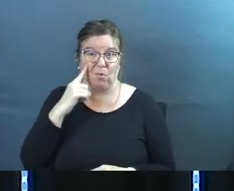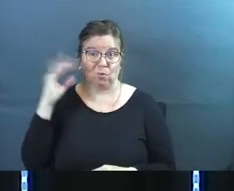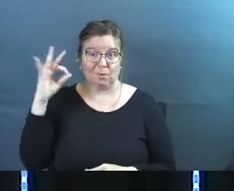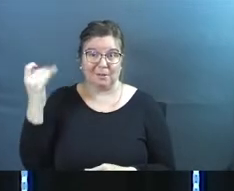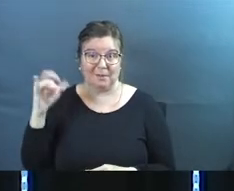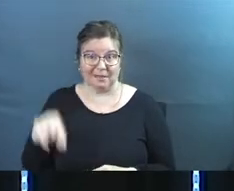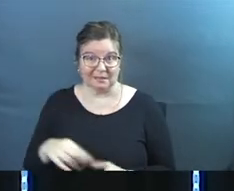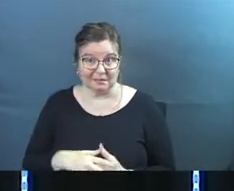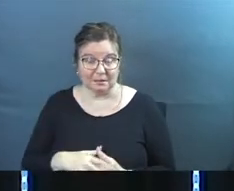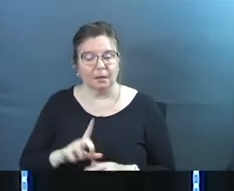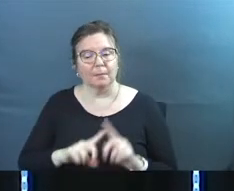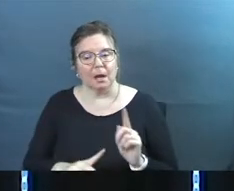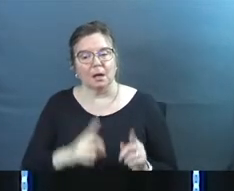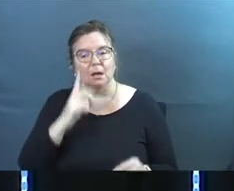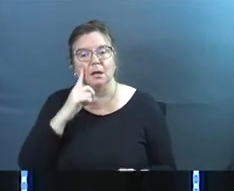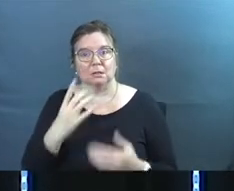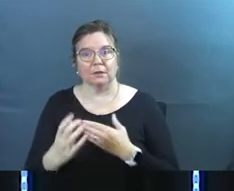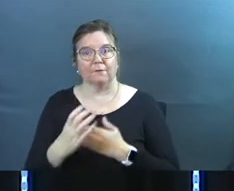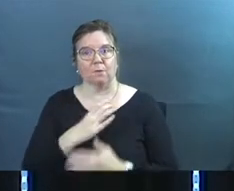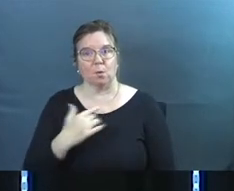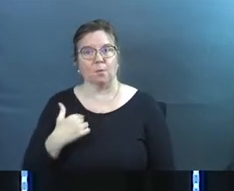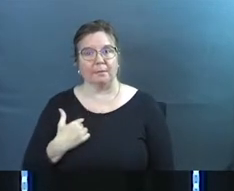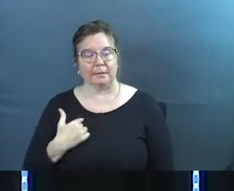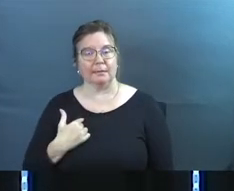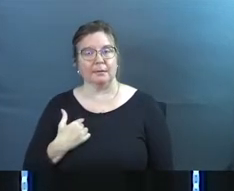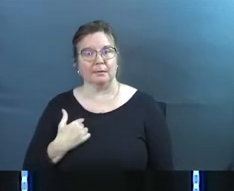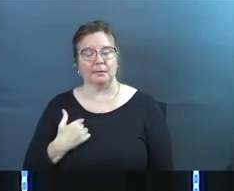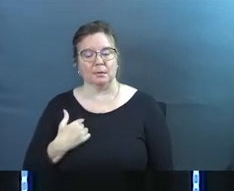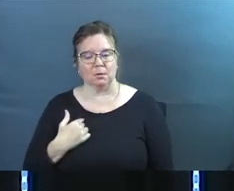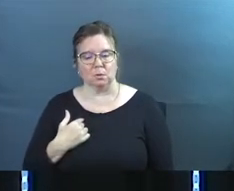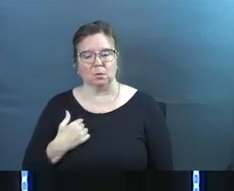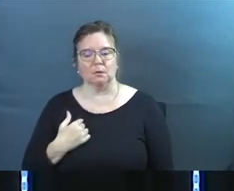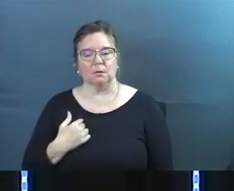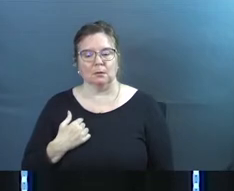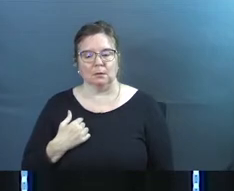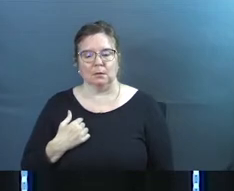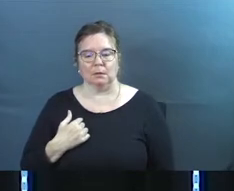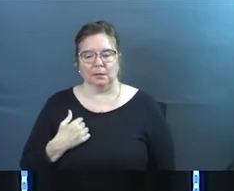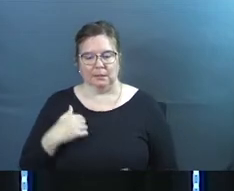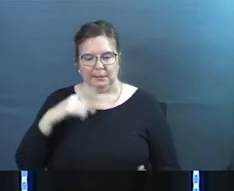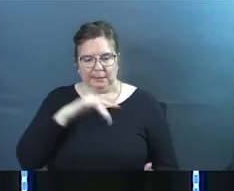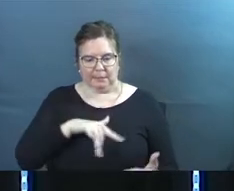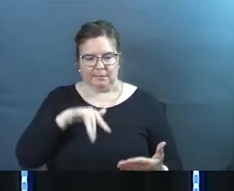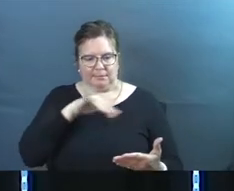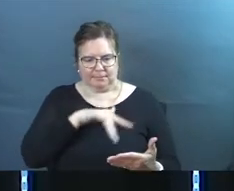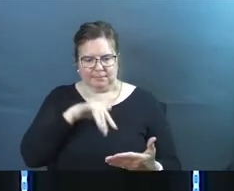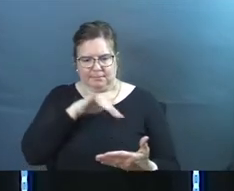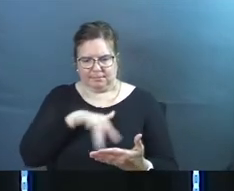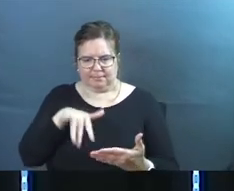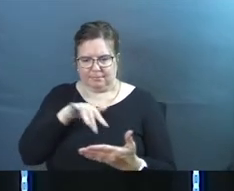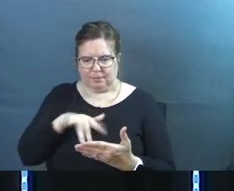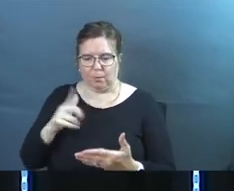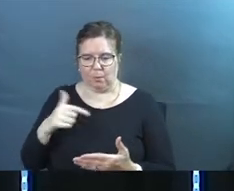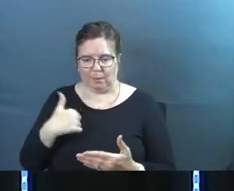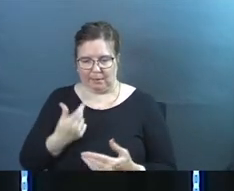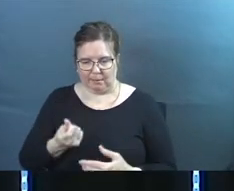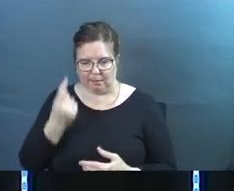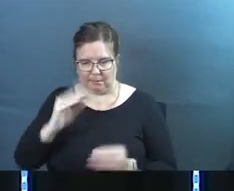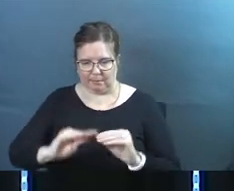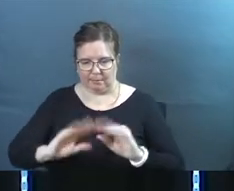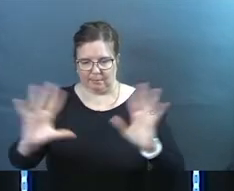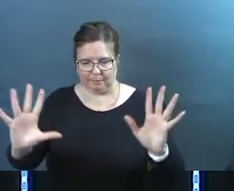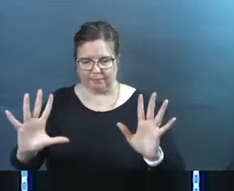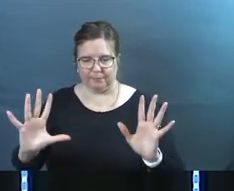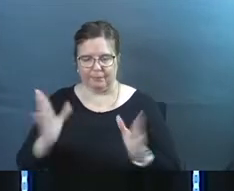this. But it's forced me to put together a good study to where we can understand